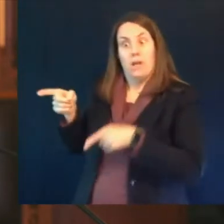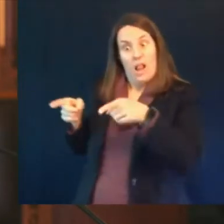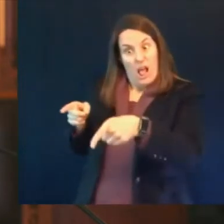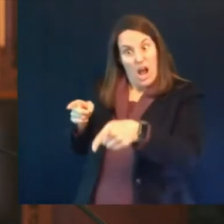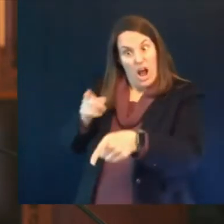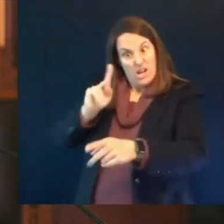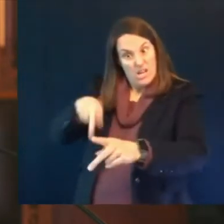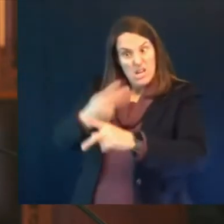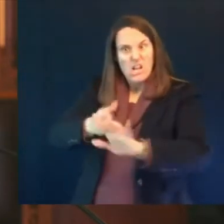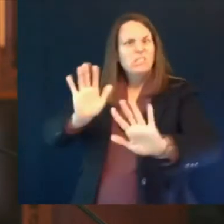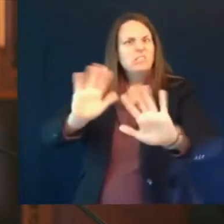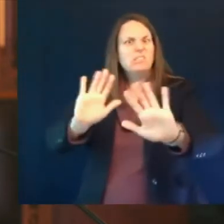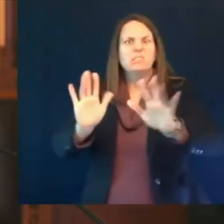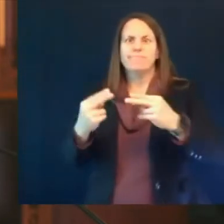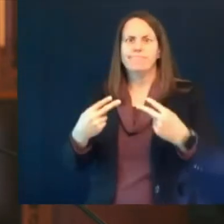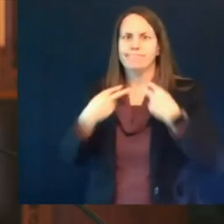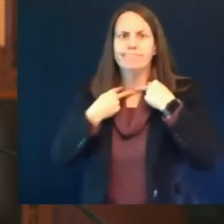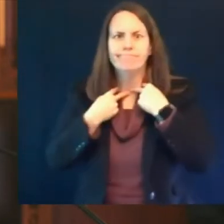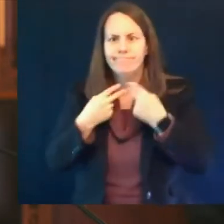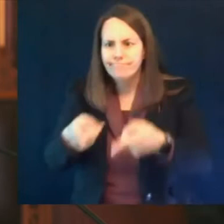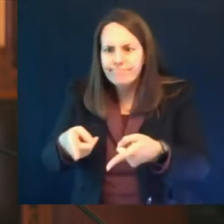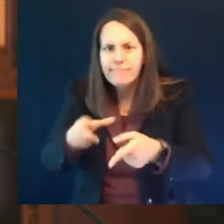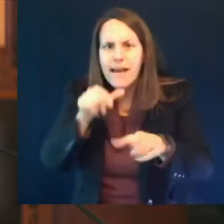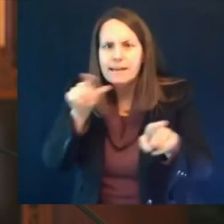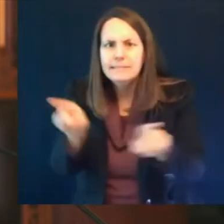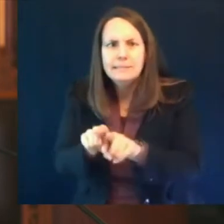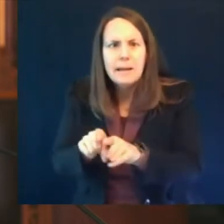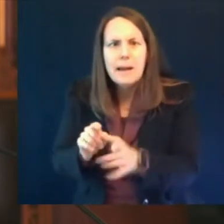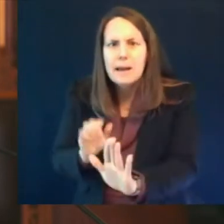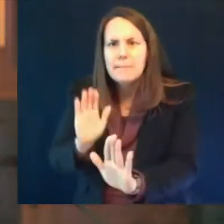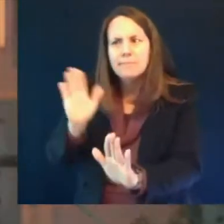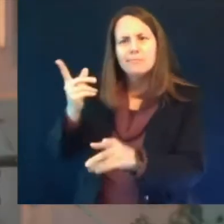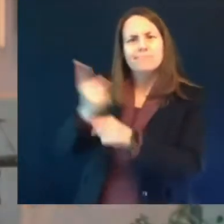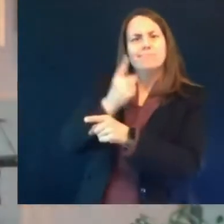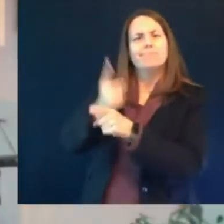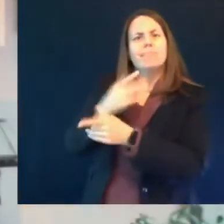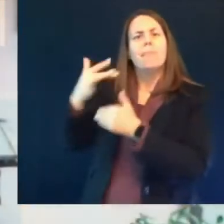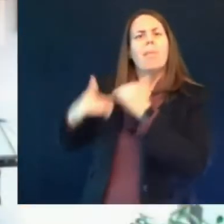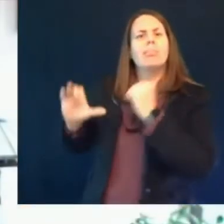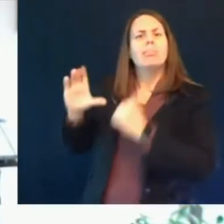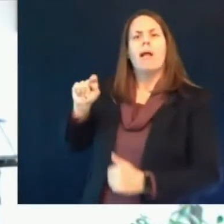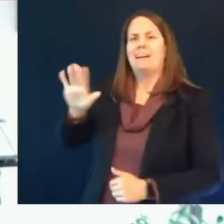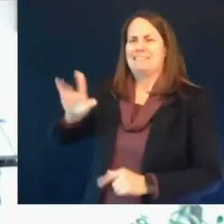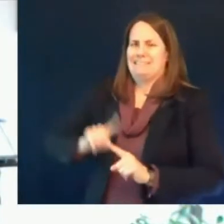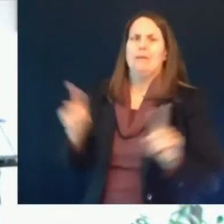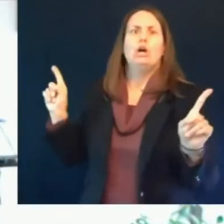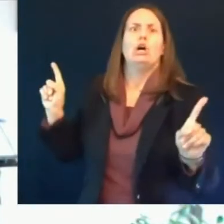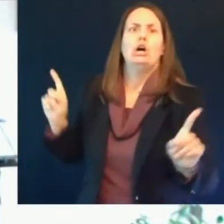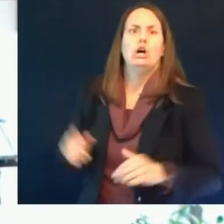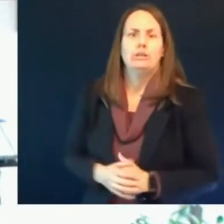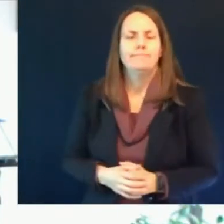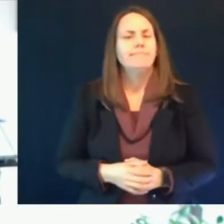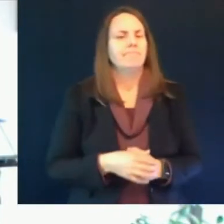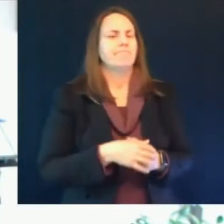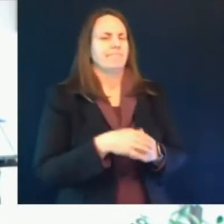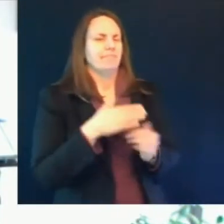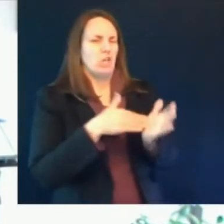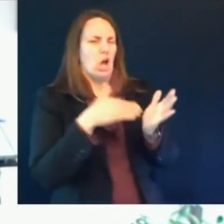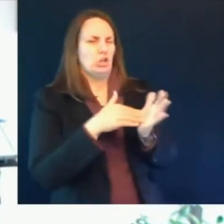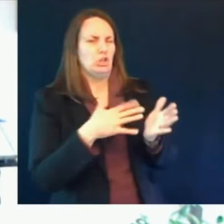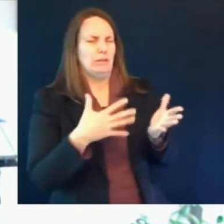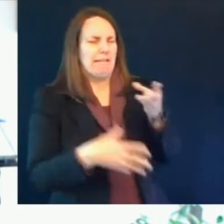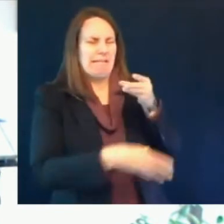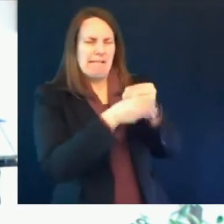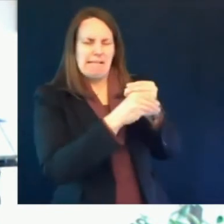westergaard would you add to that um please yeah yeah i would the the thing that's very distinctive